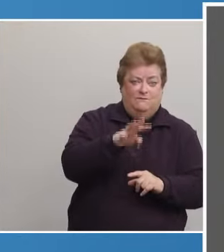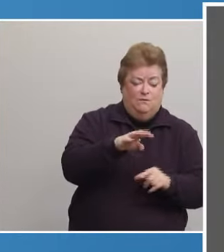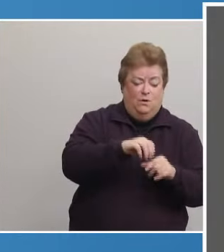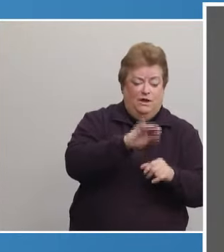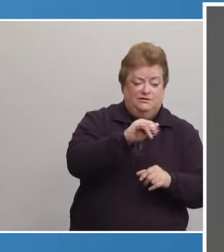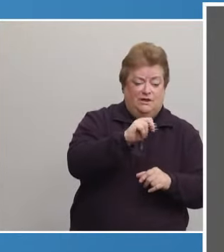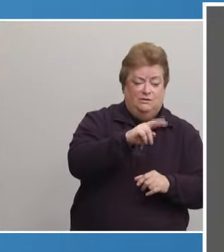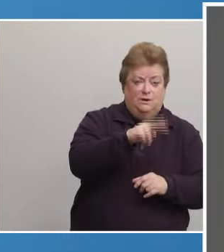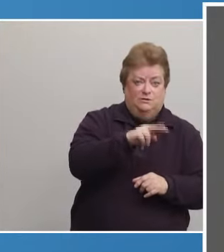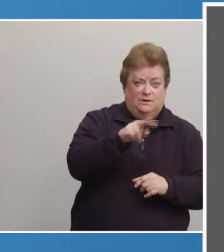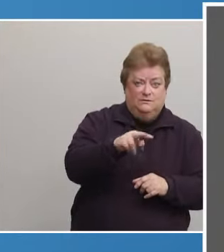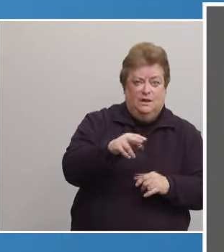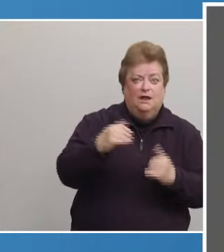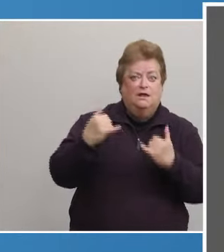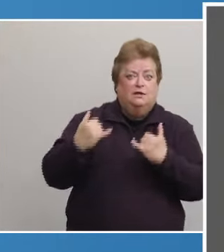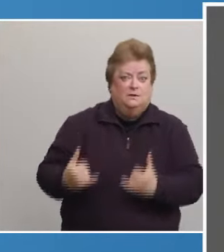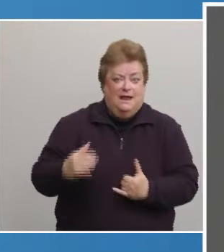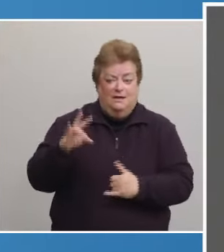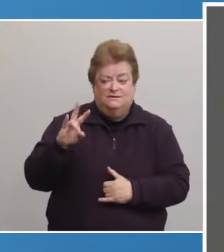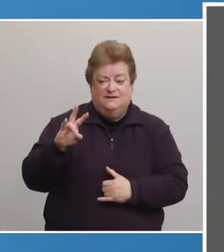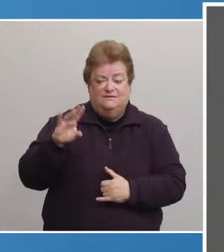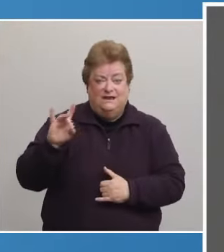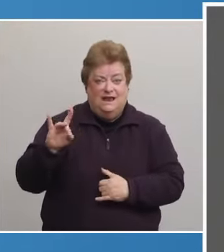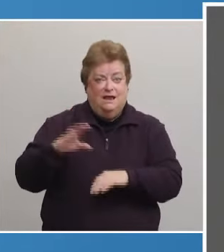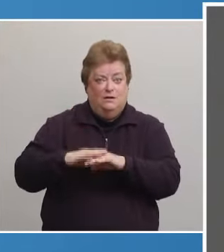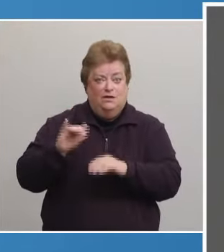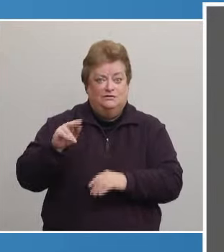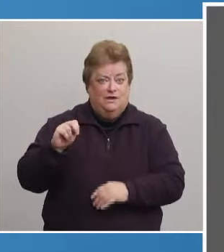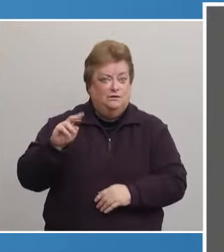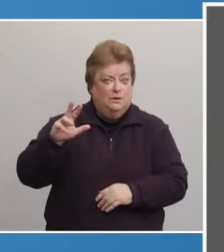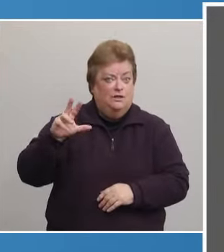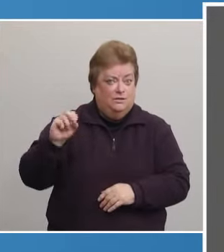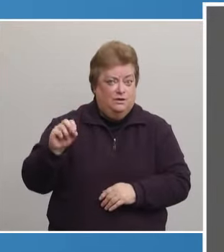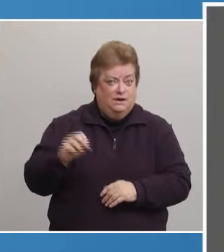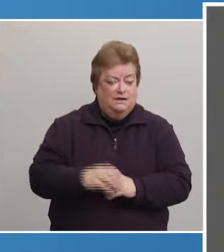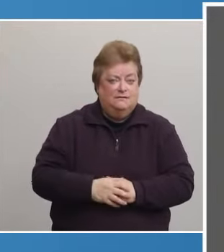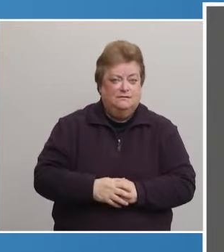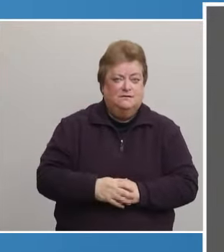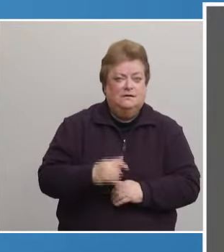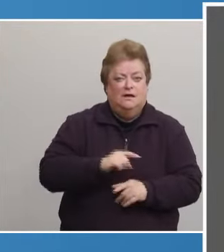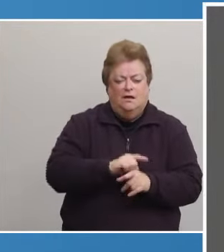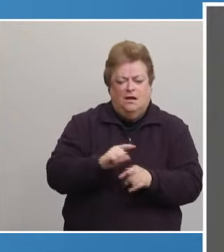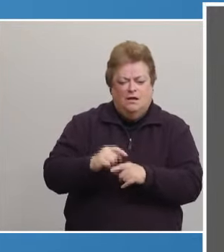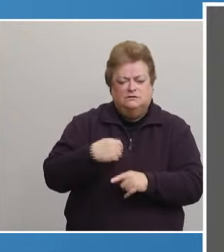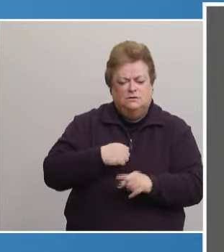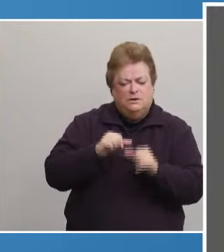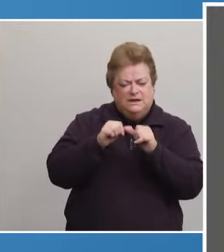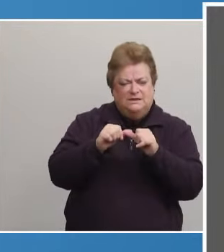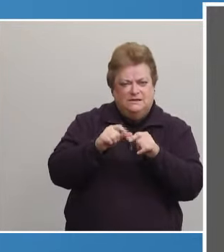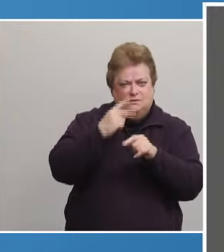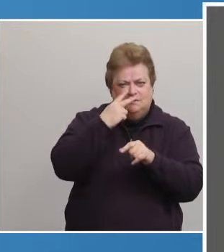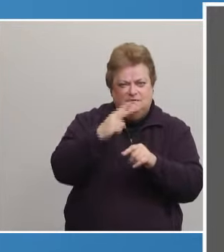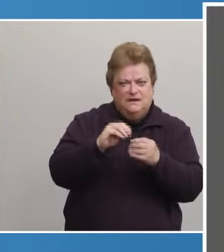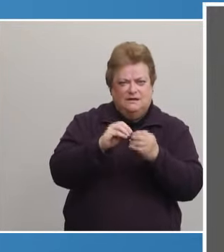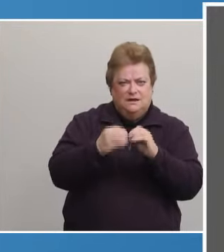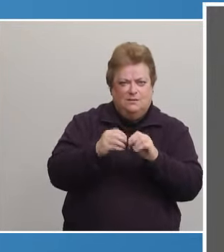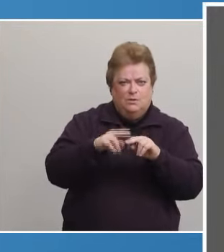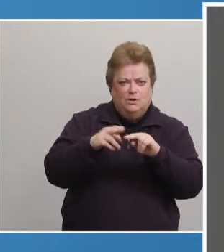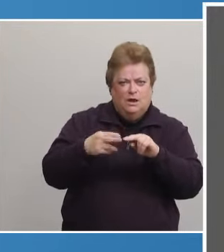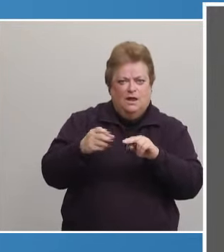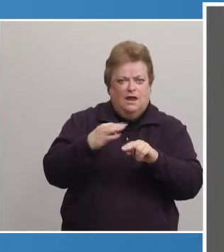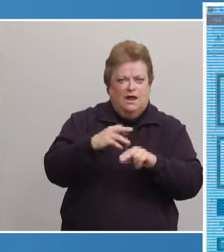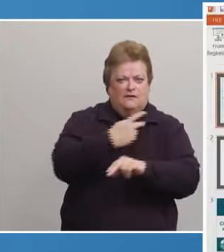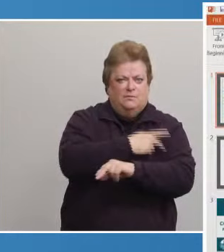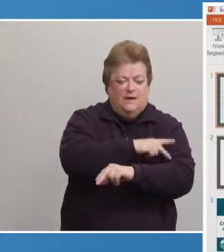22nd to 78 on January 30th. We also continue to see a decline in the number of COVID-19